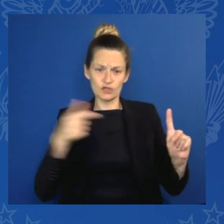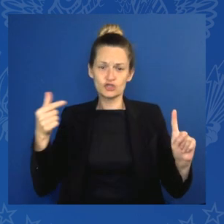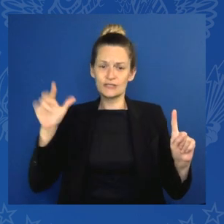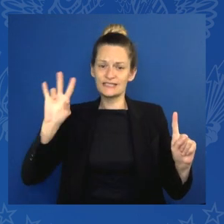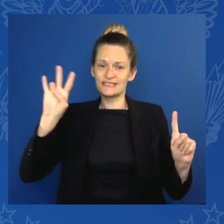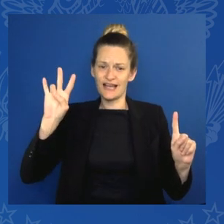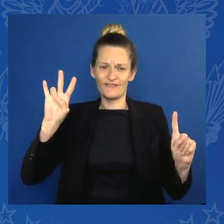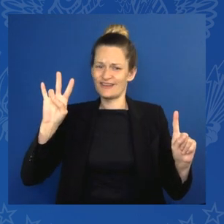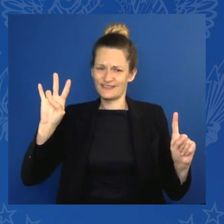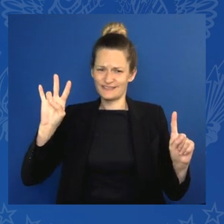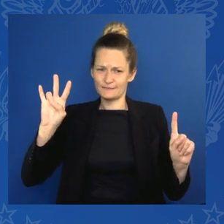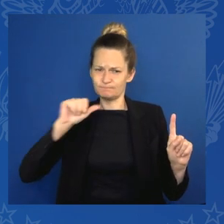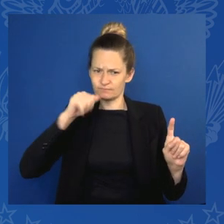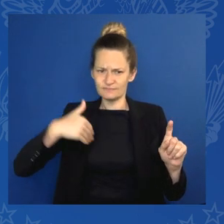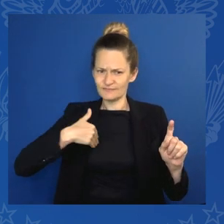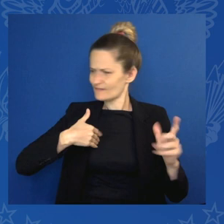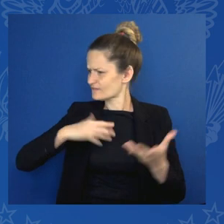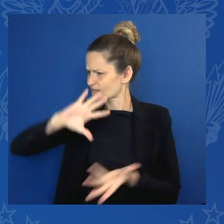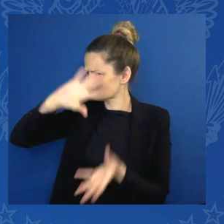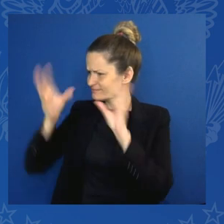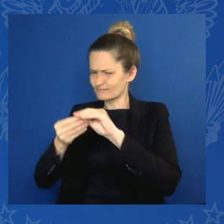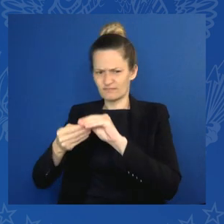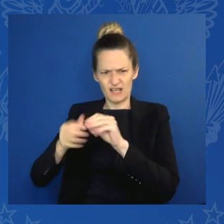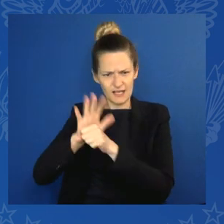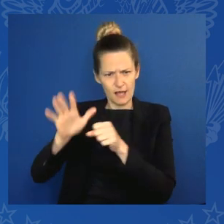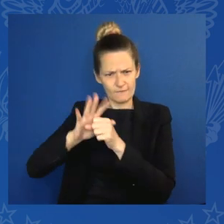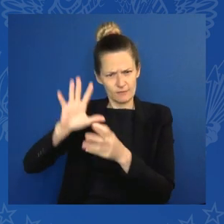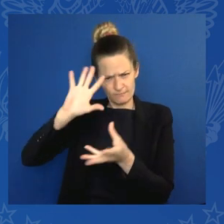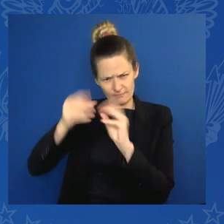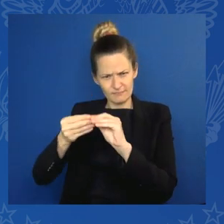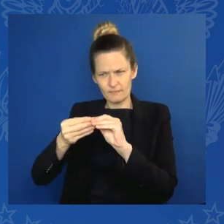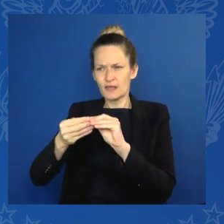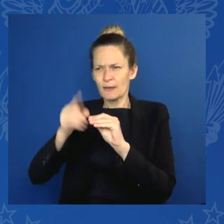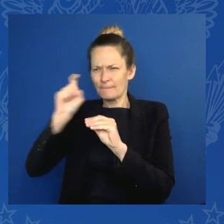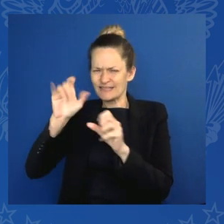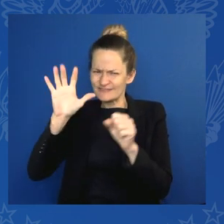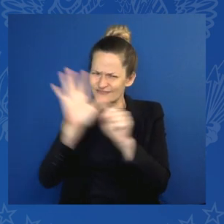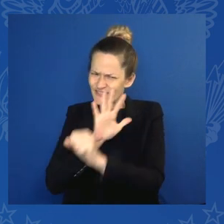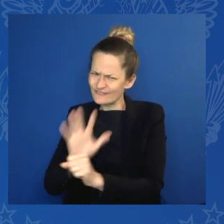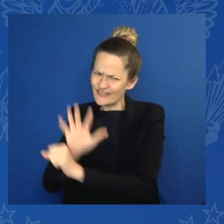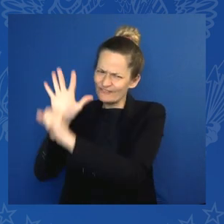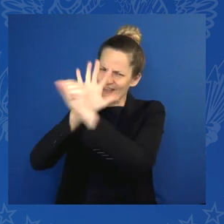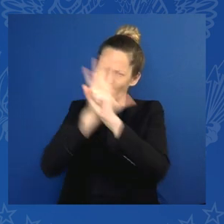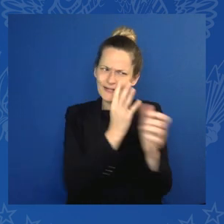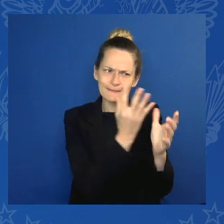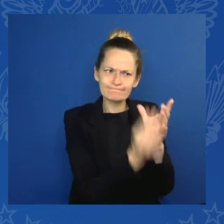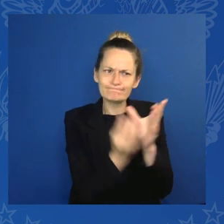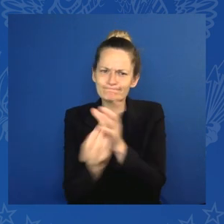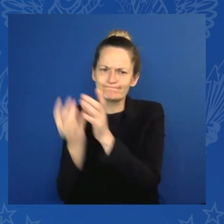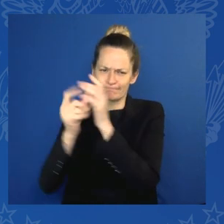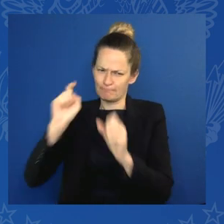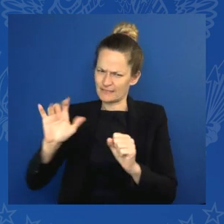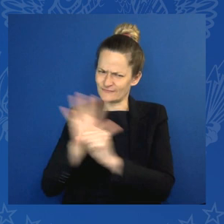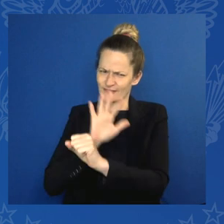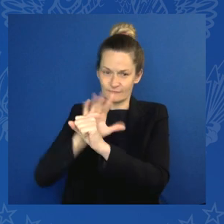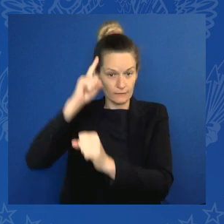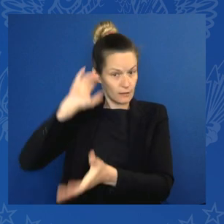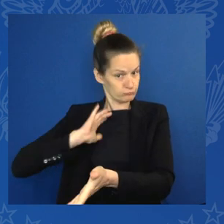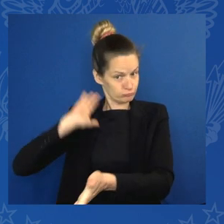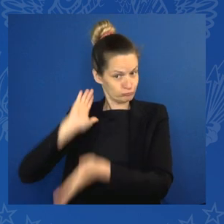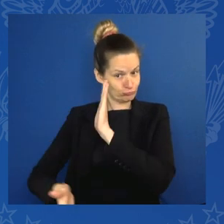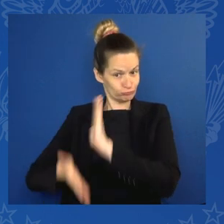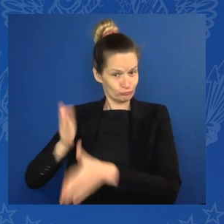promoting innovative instruments such as the Emerging Markets Climate Action Fund in order to mobilize